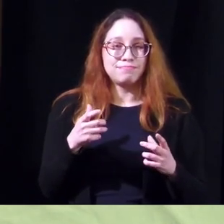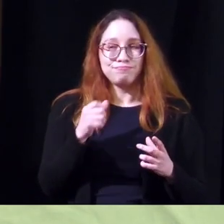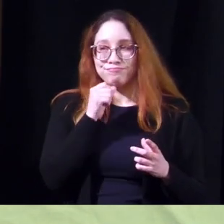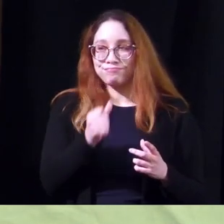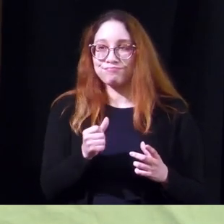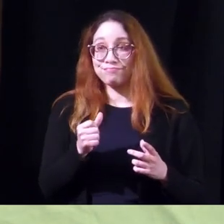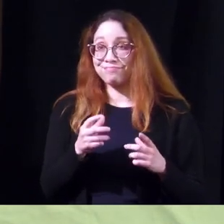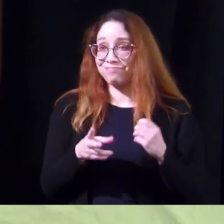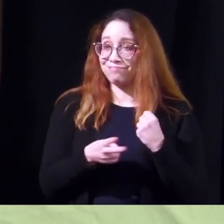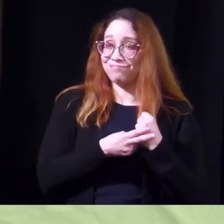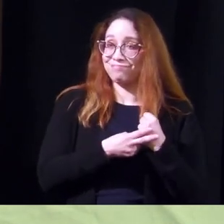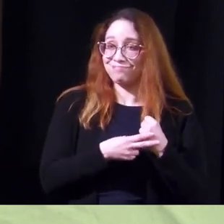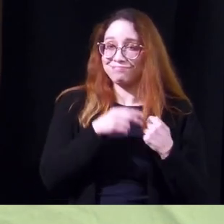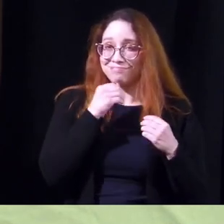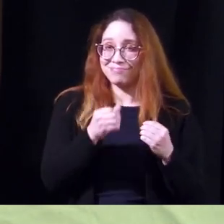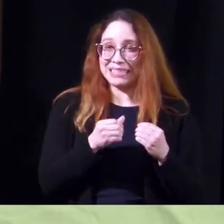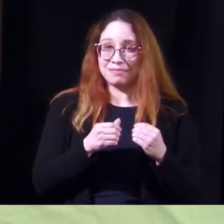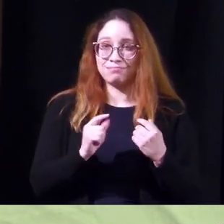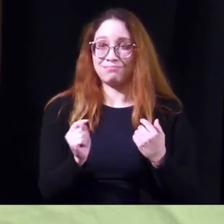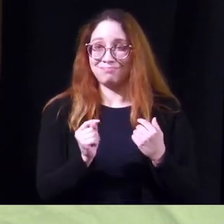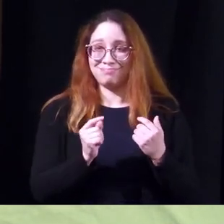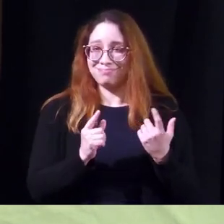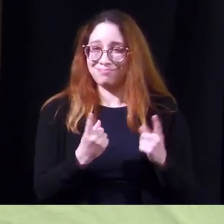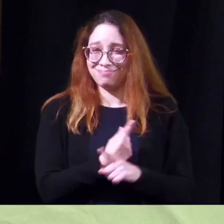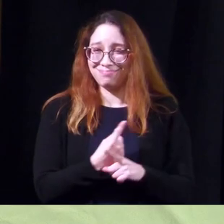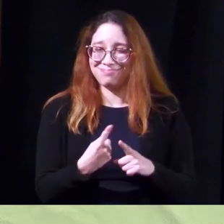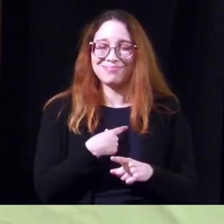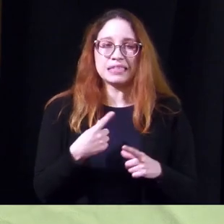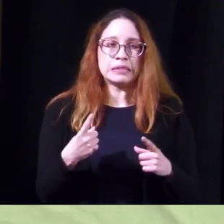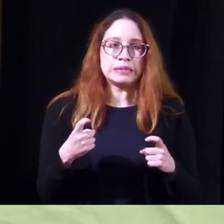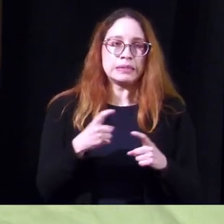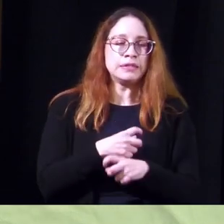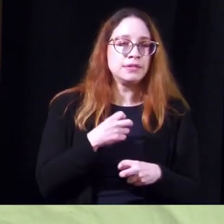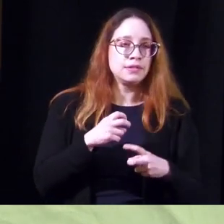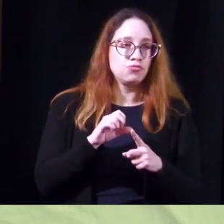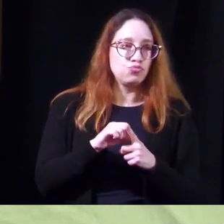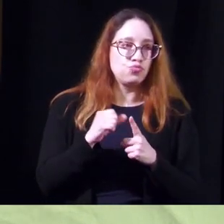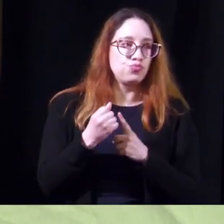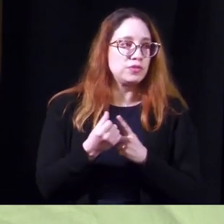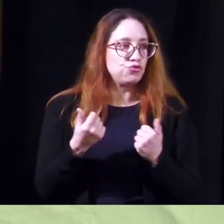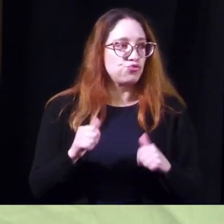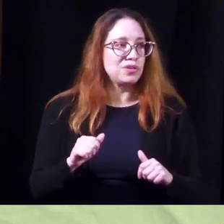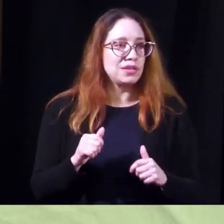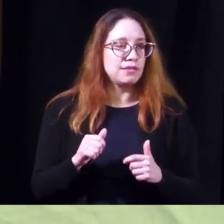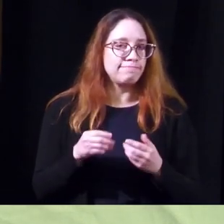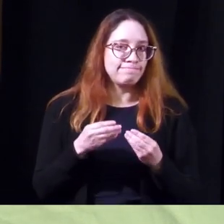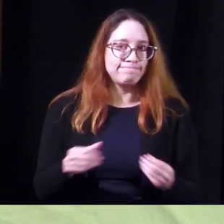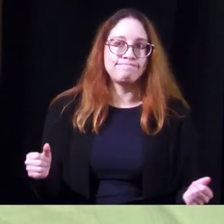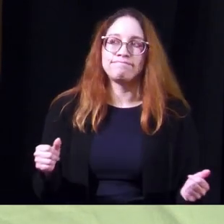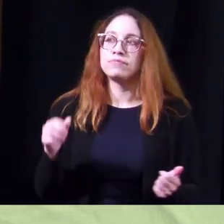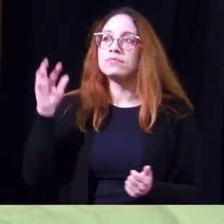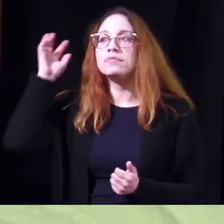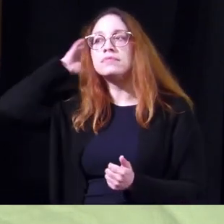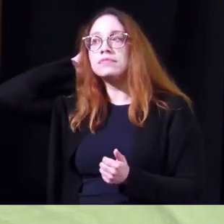uh store and it doesn't empty and it makes it a very complicated situation to try to remedy that